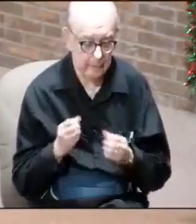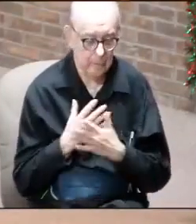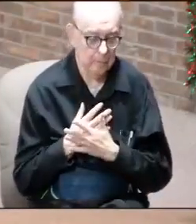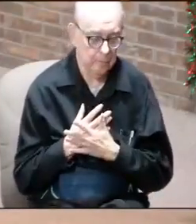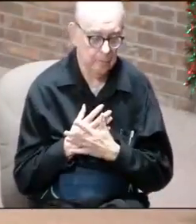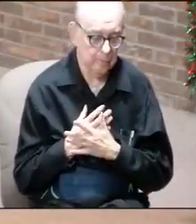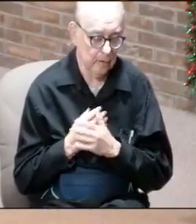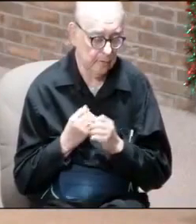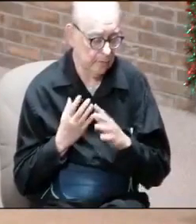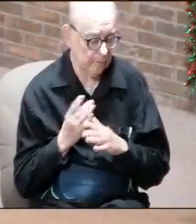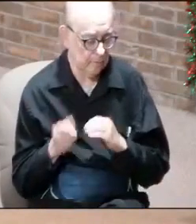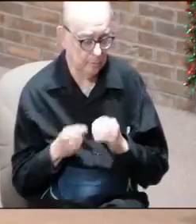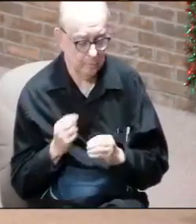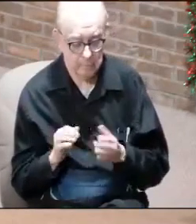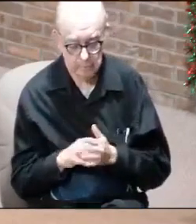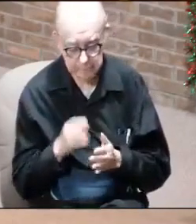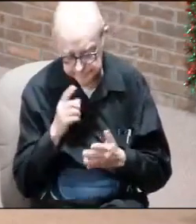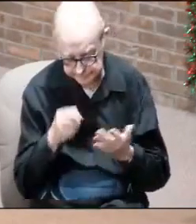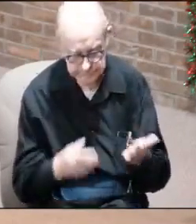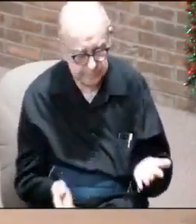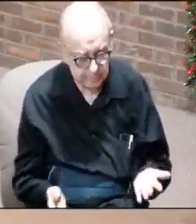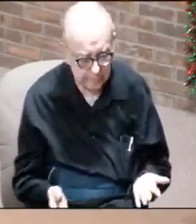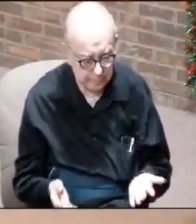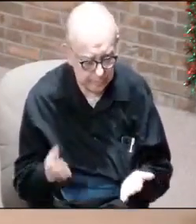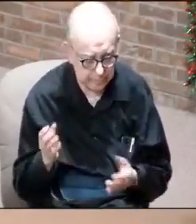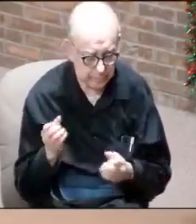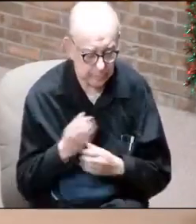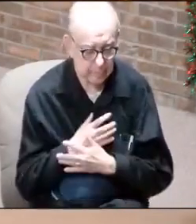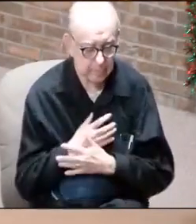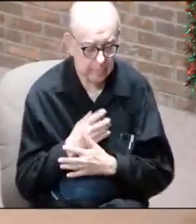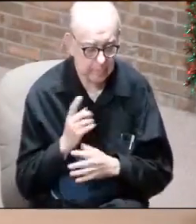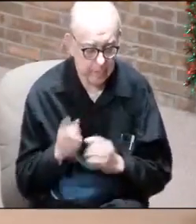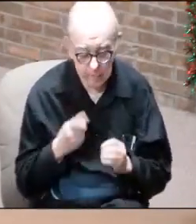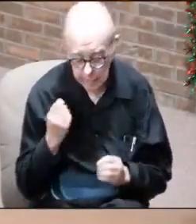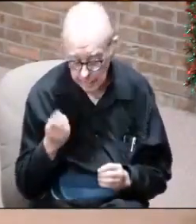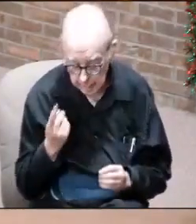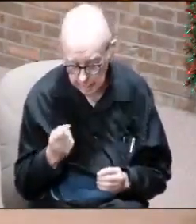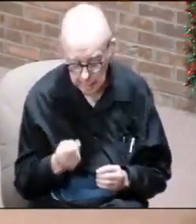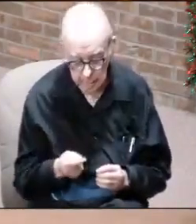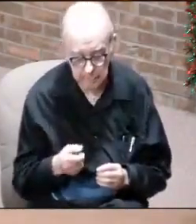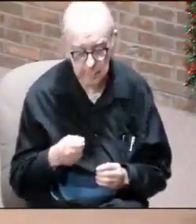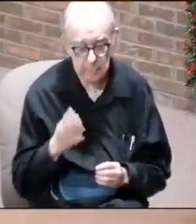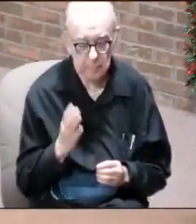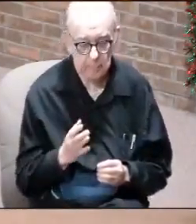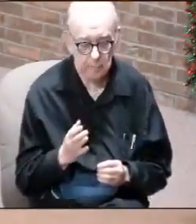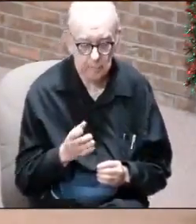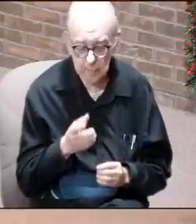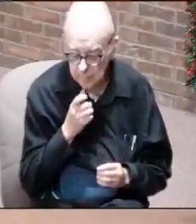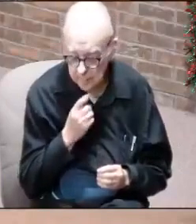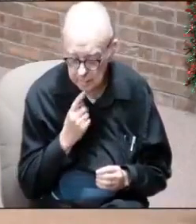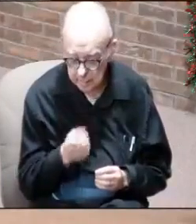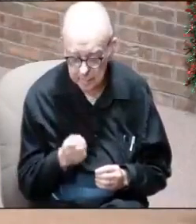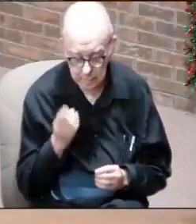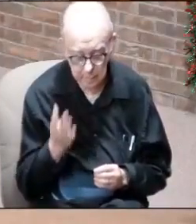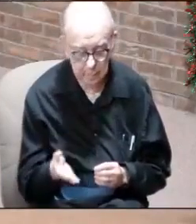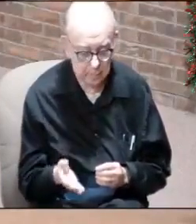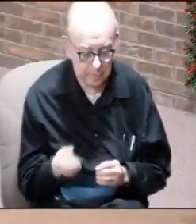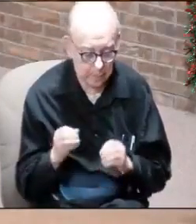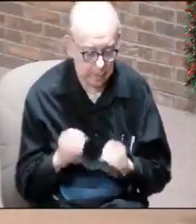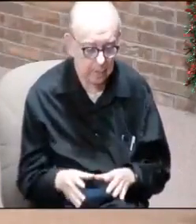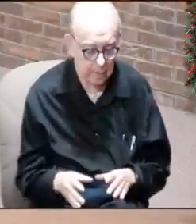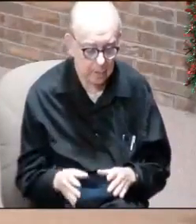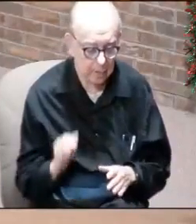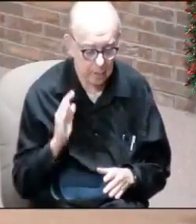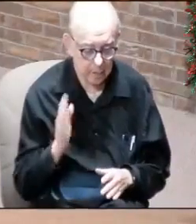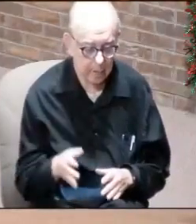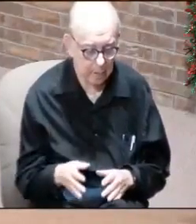and afraid about this or about that. What fear we ought to be thinking about is, God, who is it out there that's lost